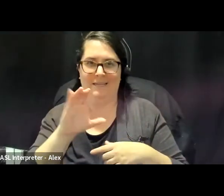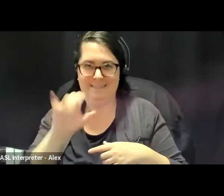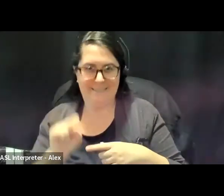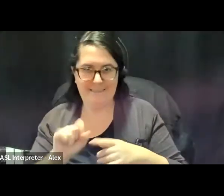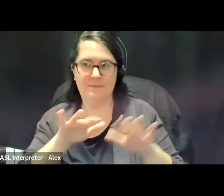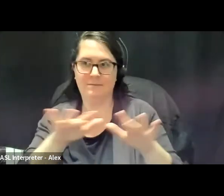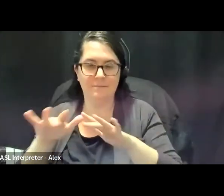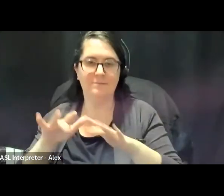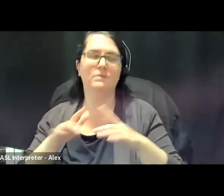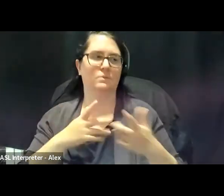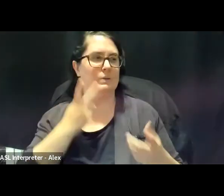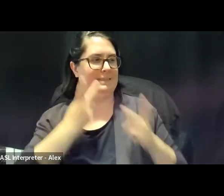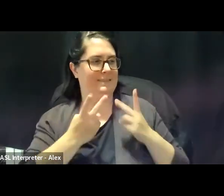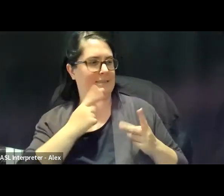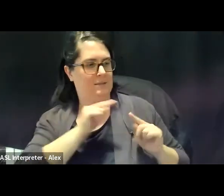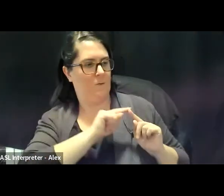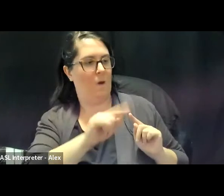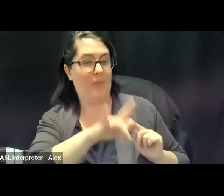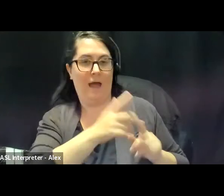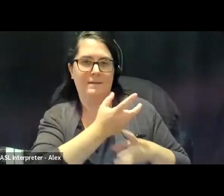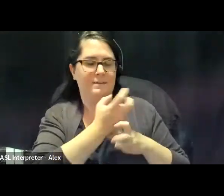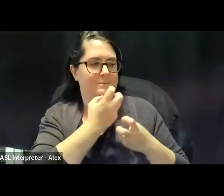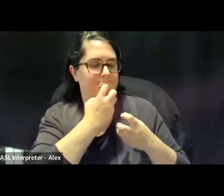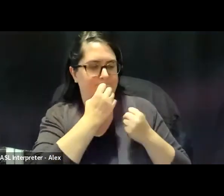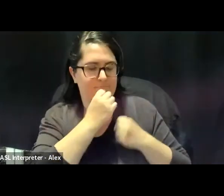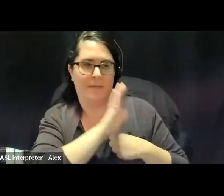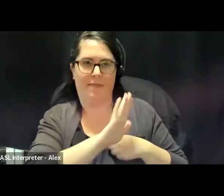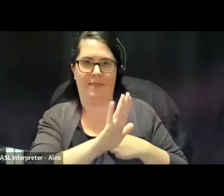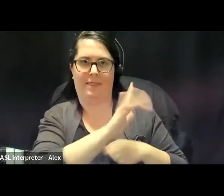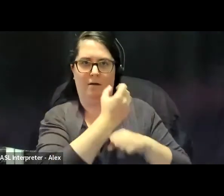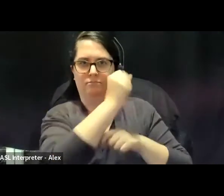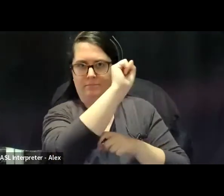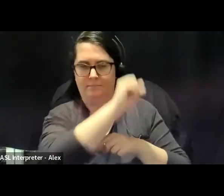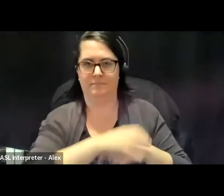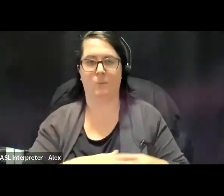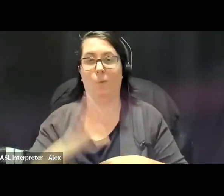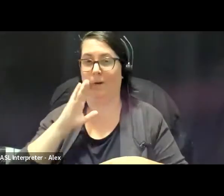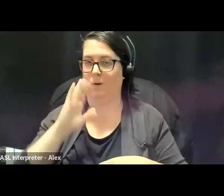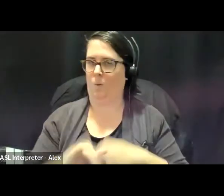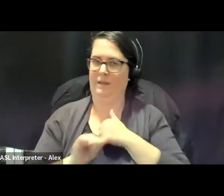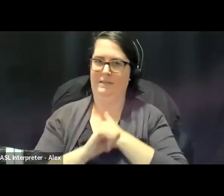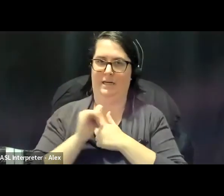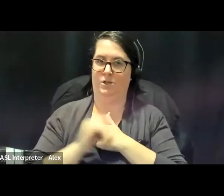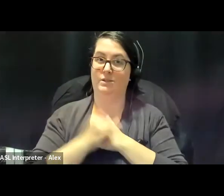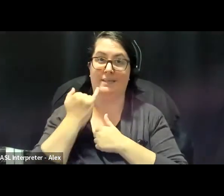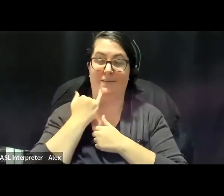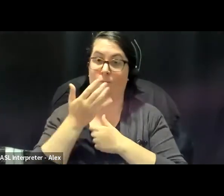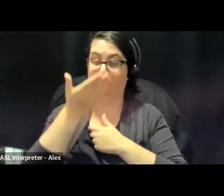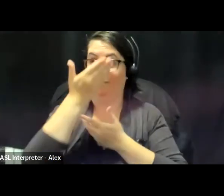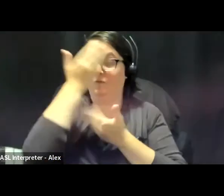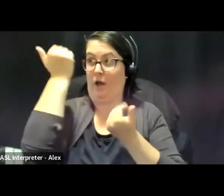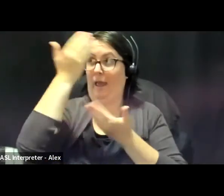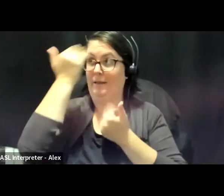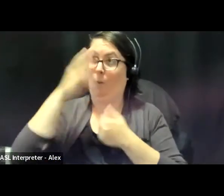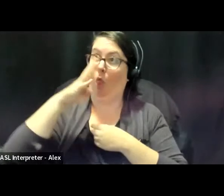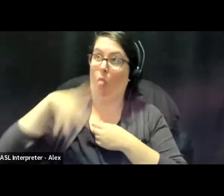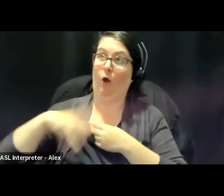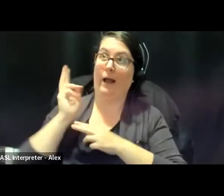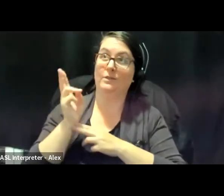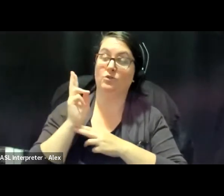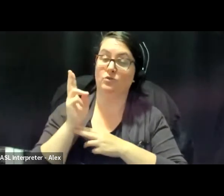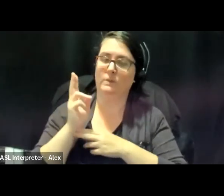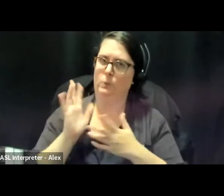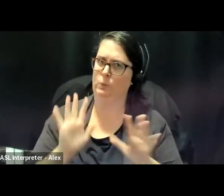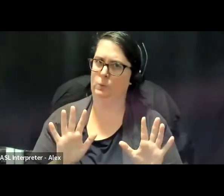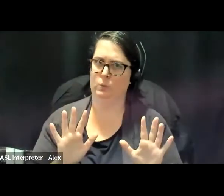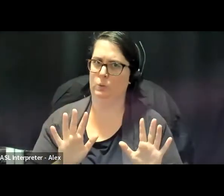timeline that we can hold tight to. We know the dangers of what happened when we don't remember, right, so we can see some of the more